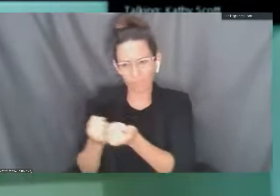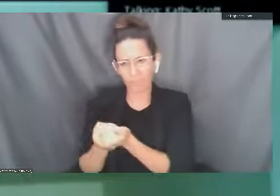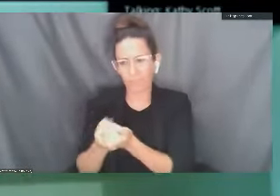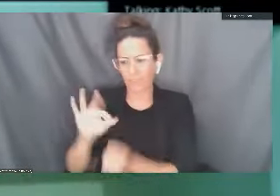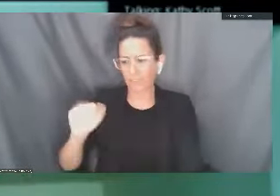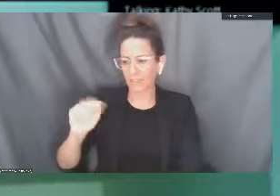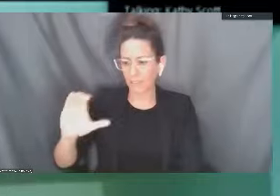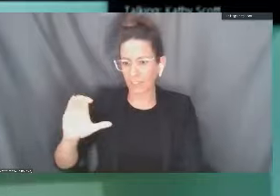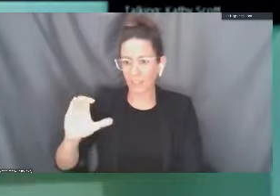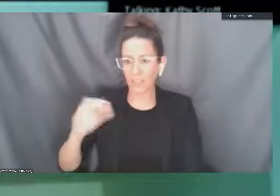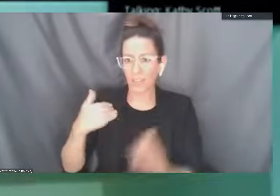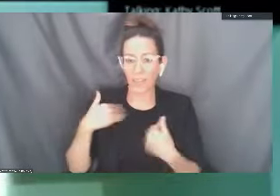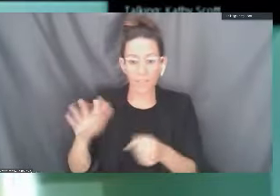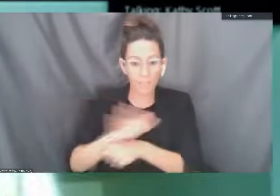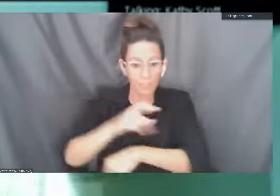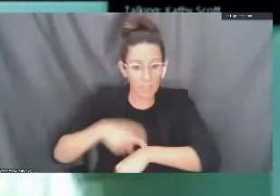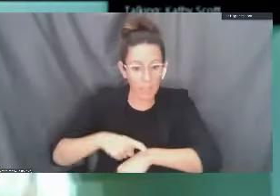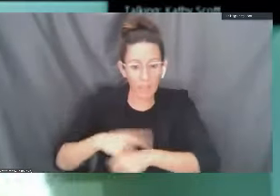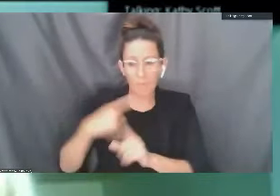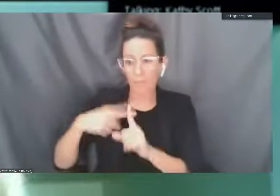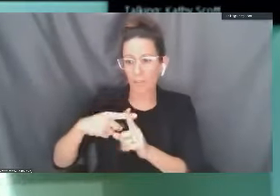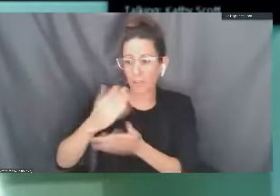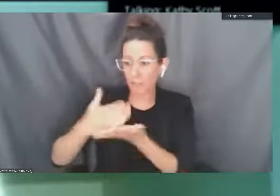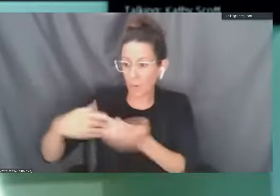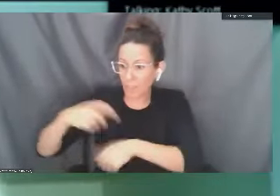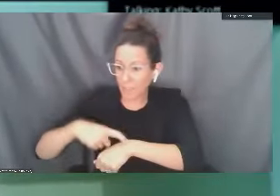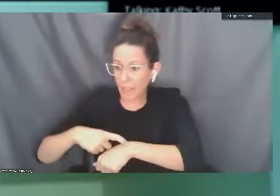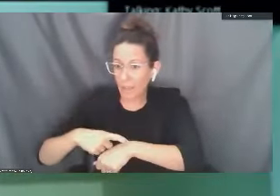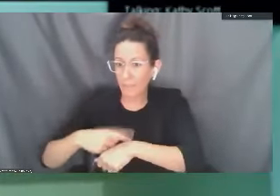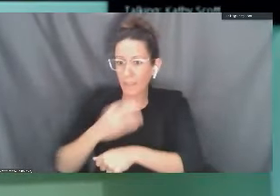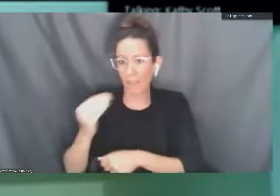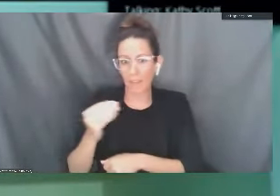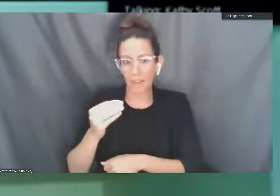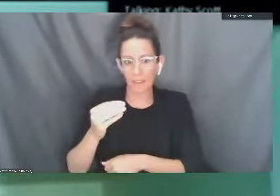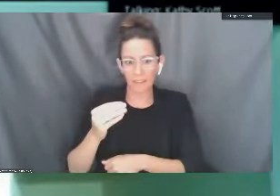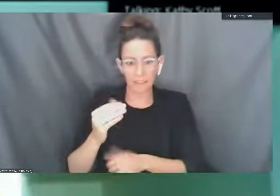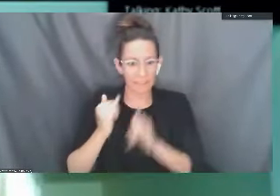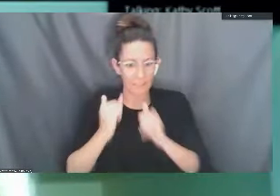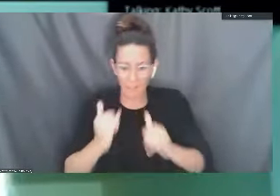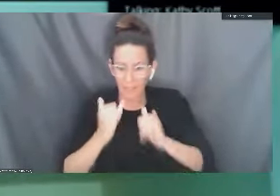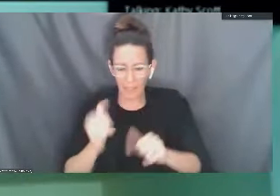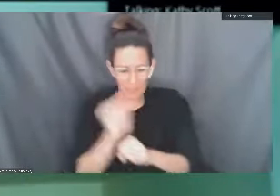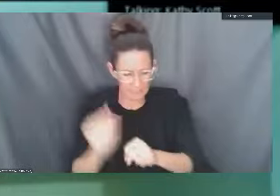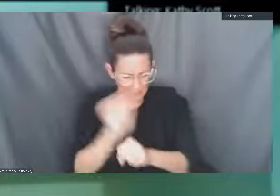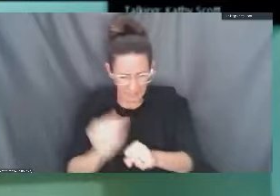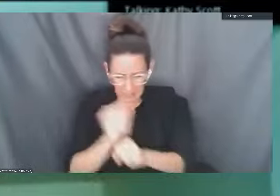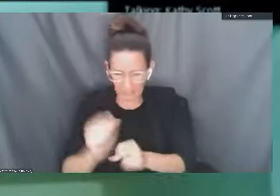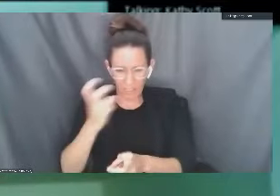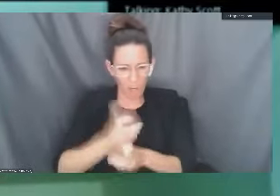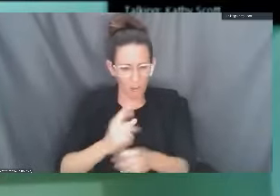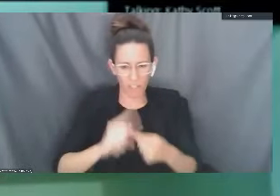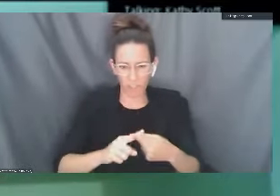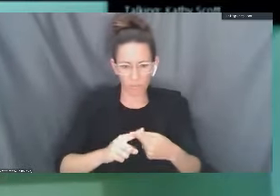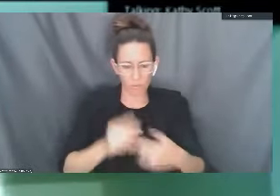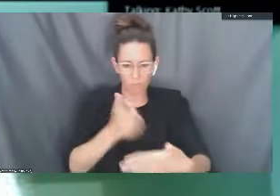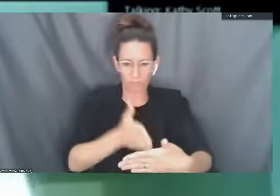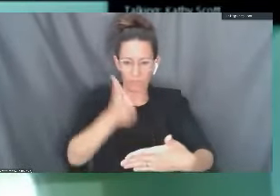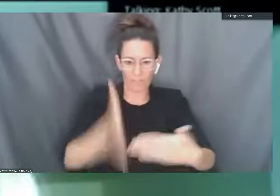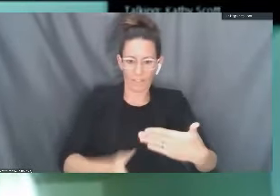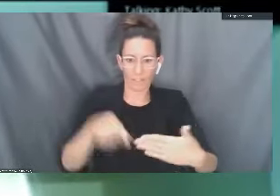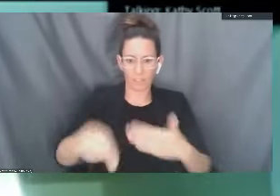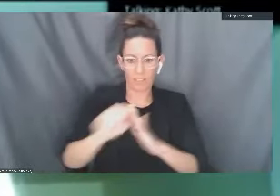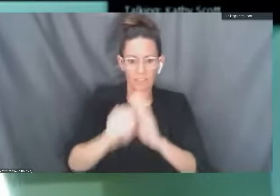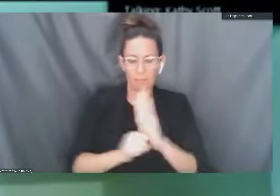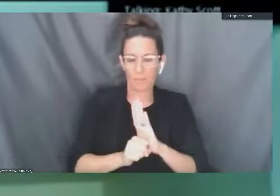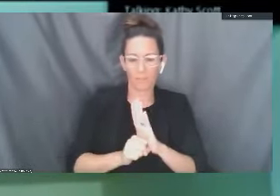faculty are both full time and adjunct and they, like you, are working very, very hard to help our students finish this unprecedented semester.